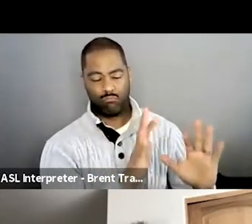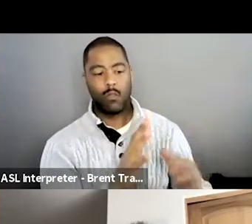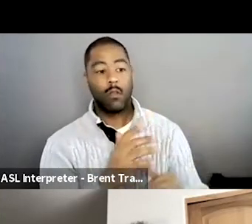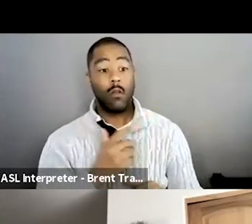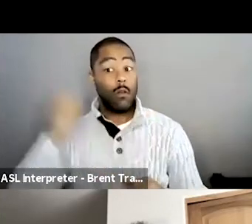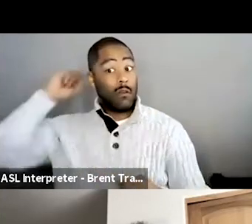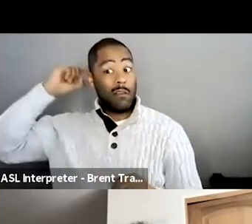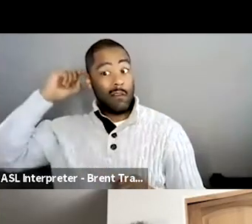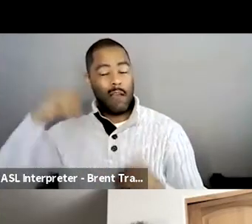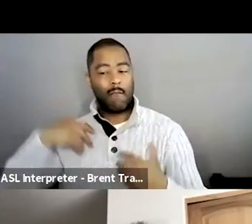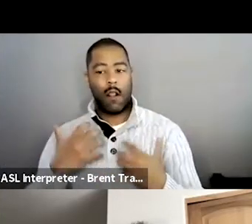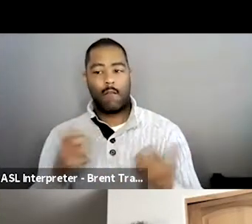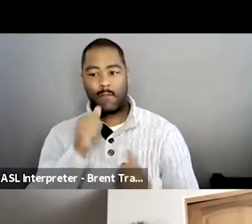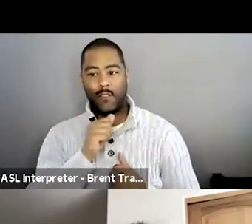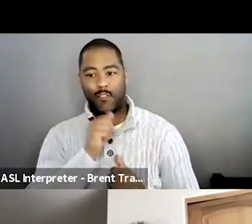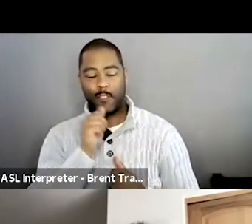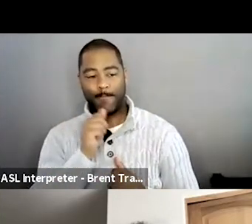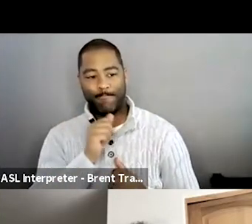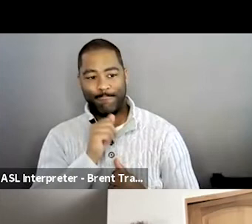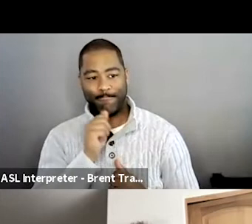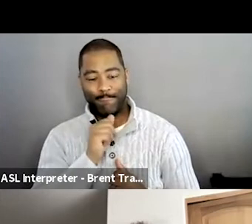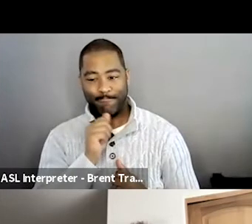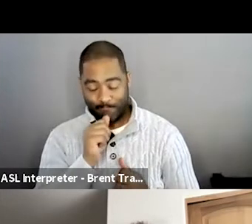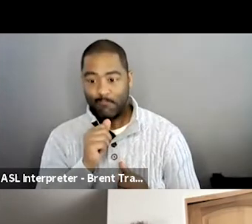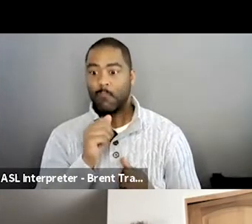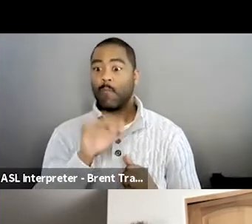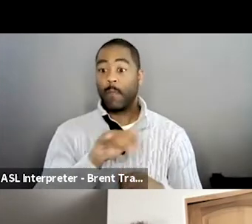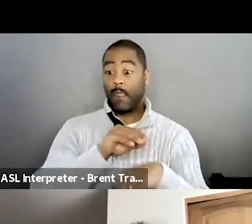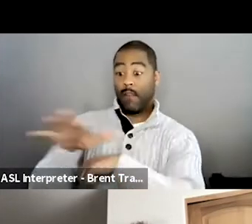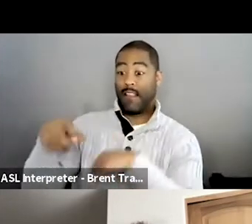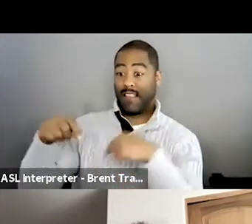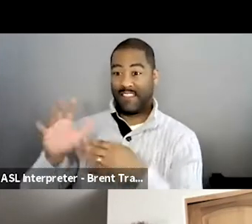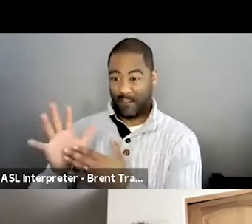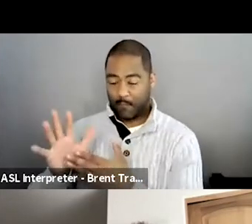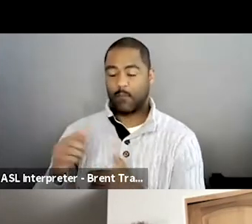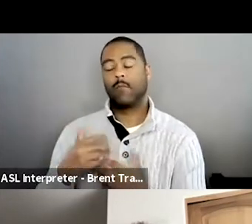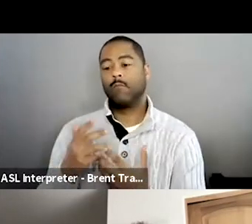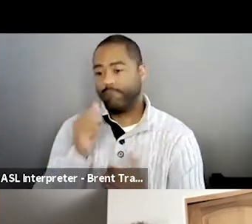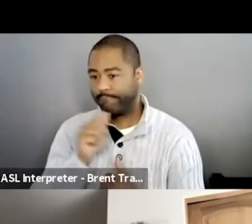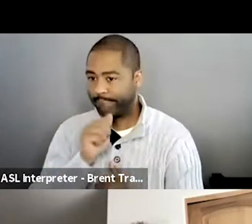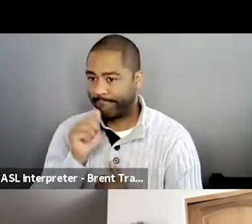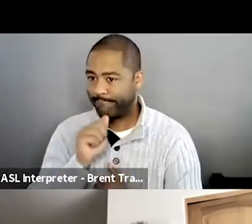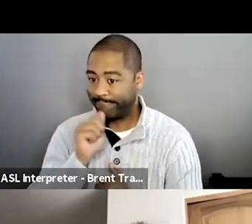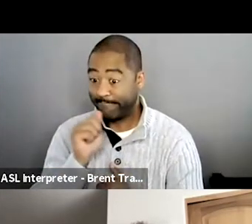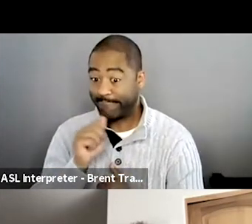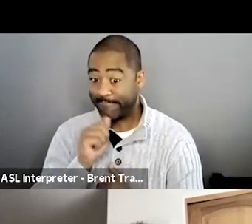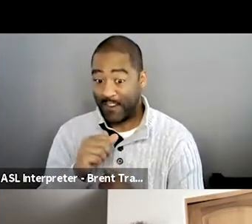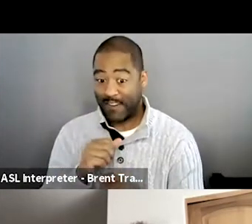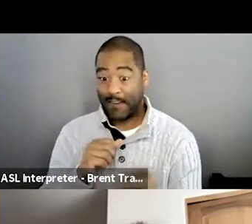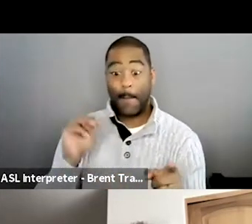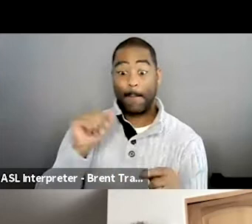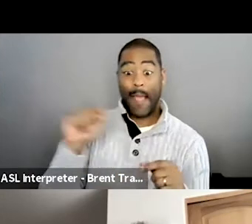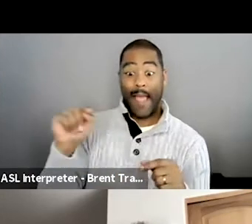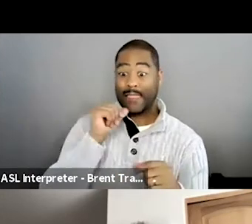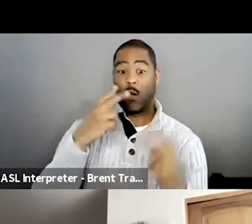with disabilities. And you know, I felt very grateful to Matt because Matt brought me into this. He didn't look at me as someone